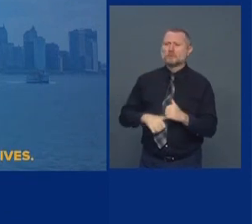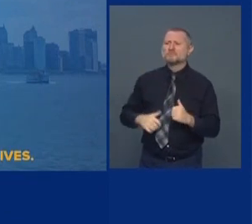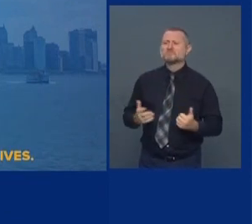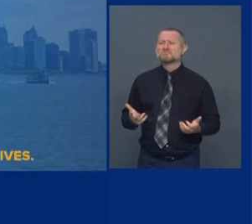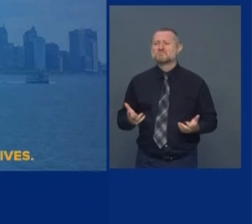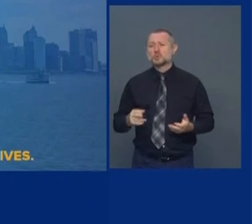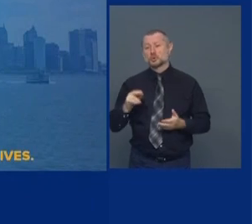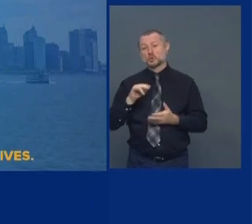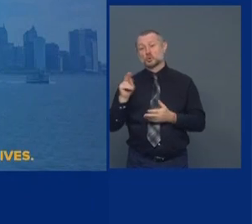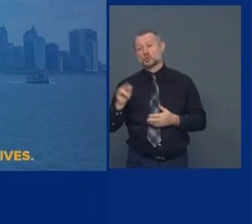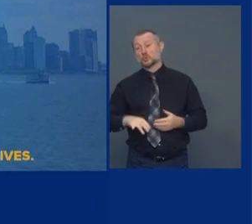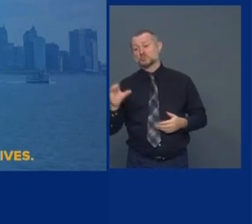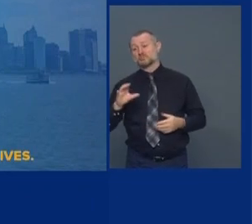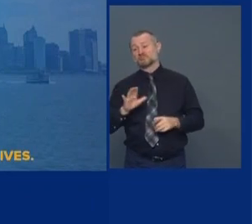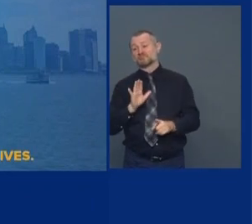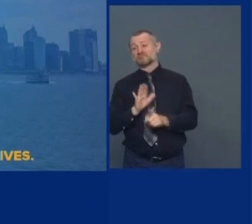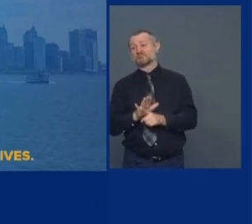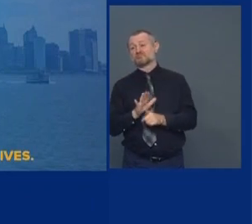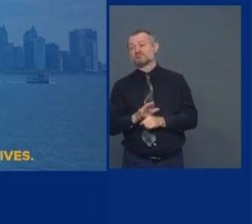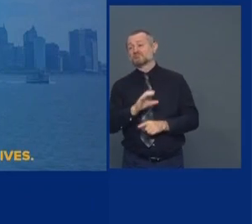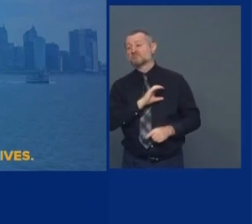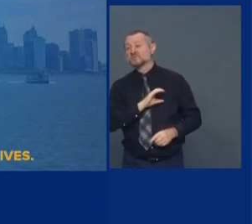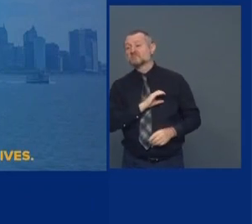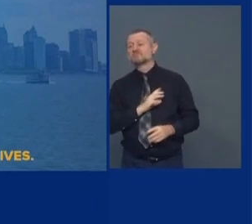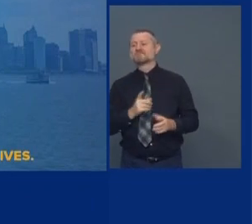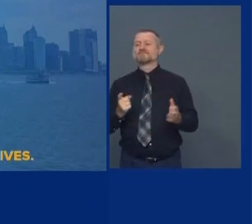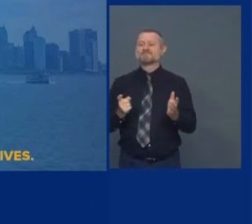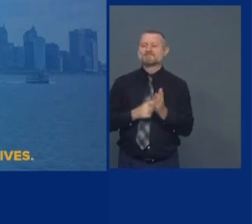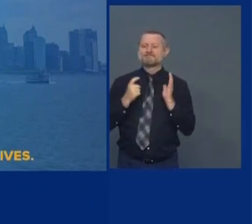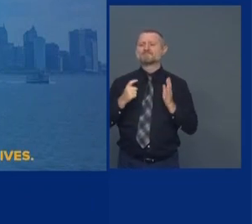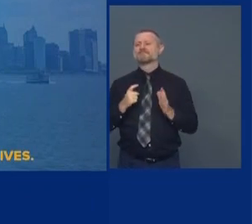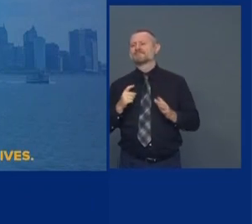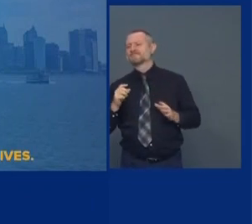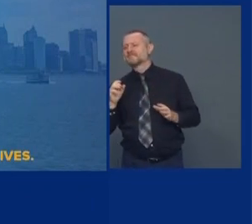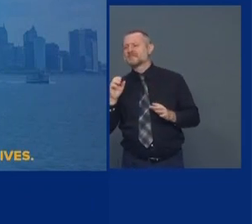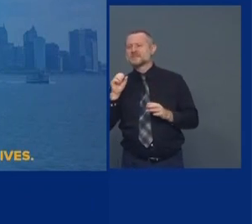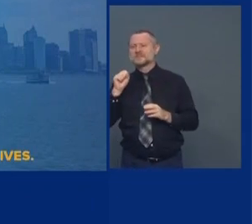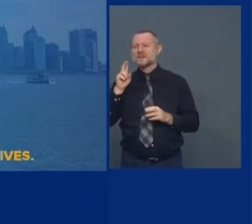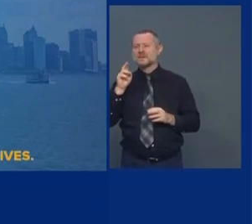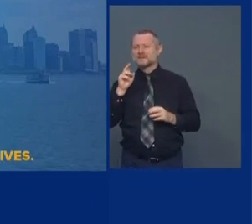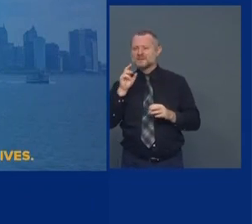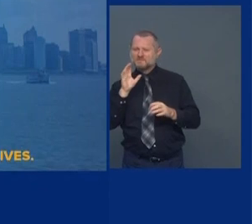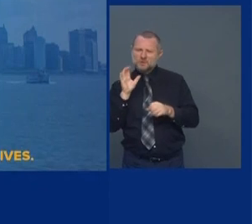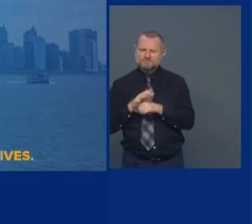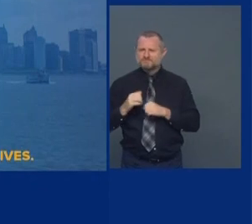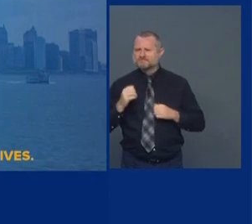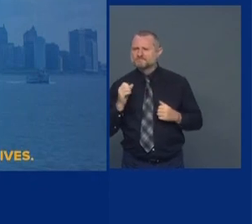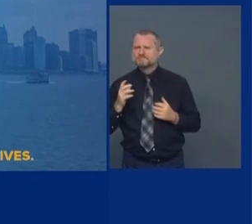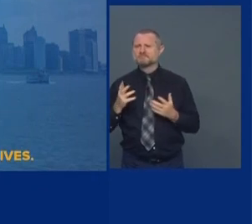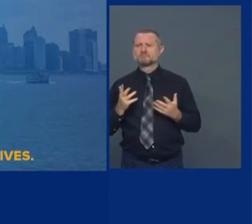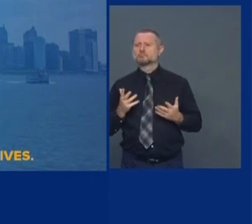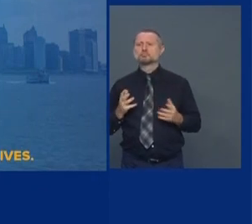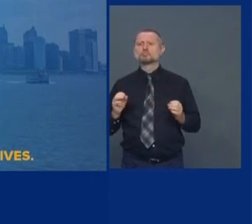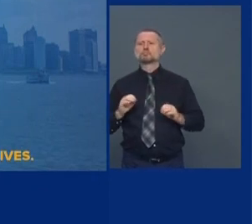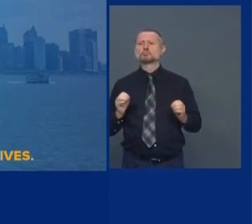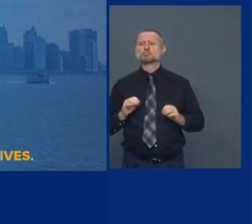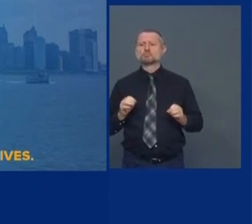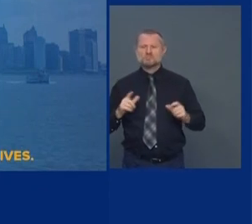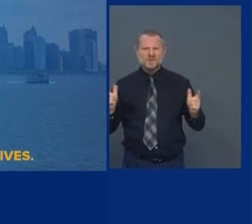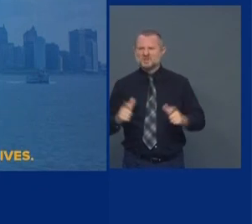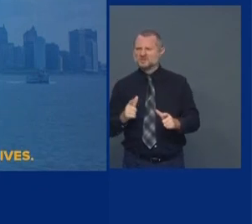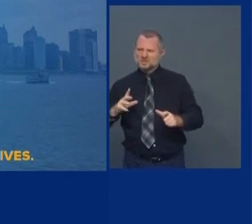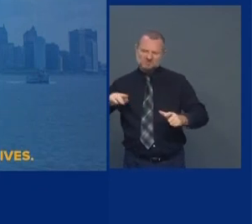enforcement. They saw the large gathering, violation of social distancing. It wasn't smart.